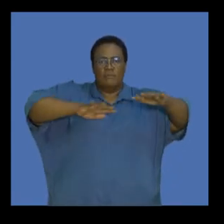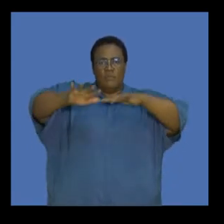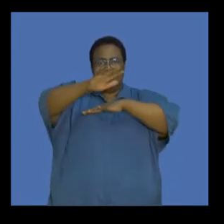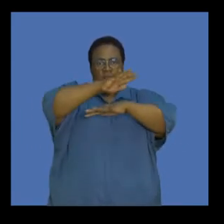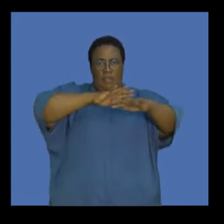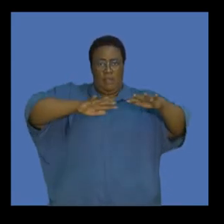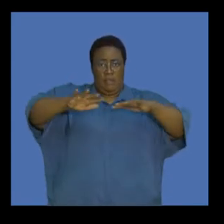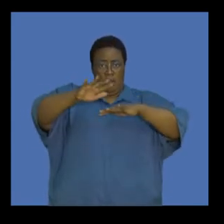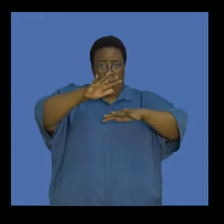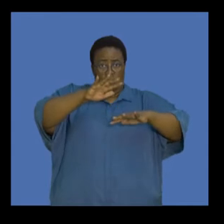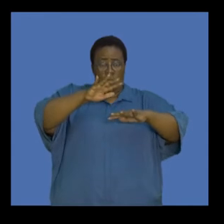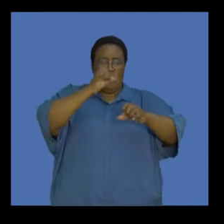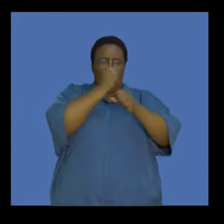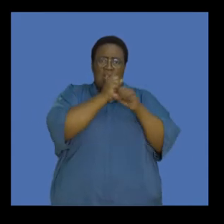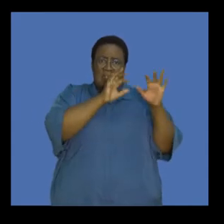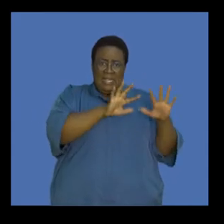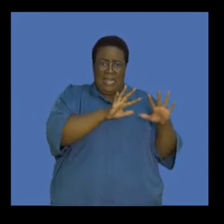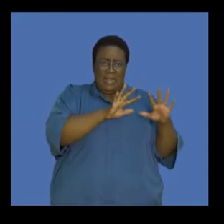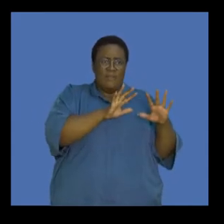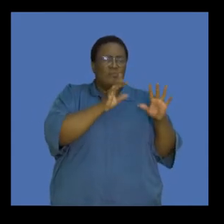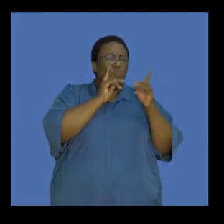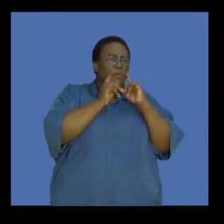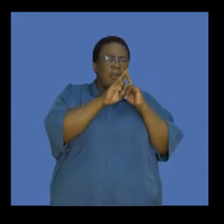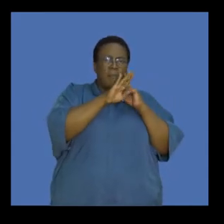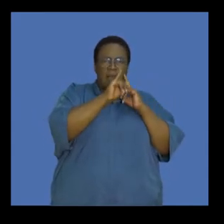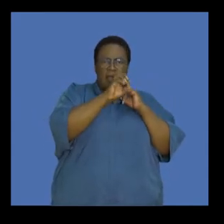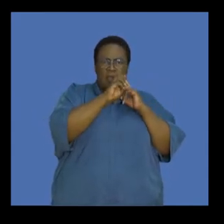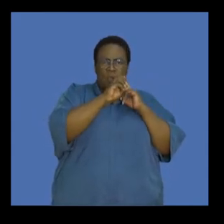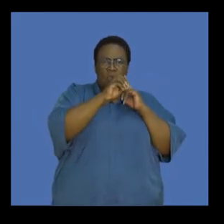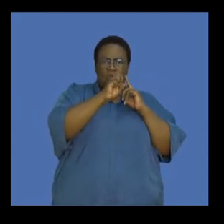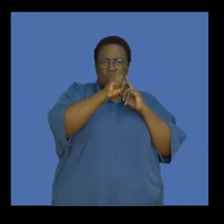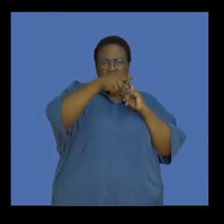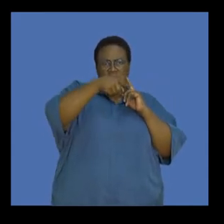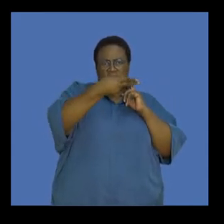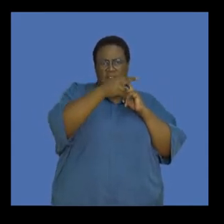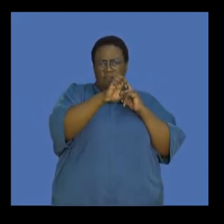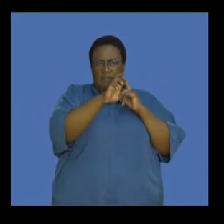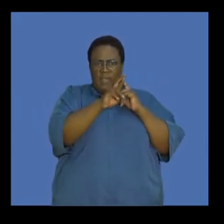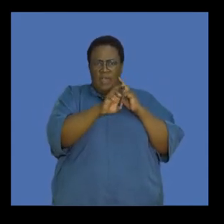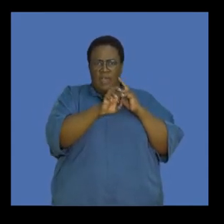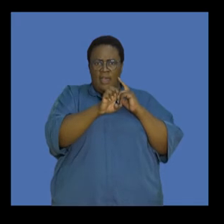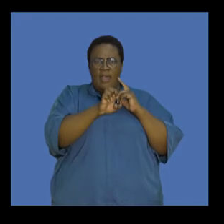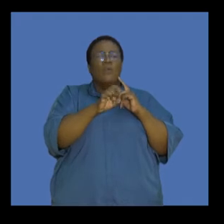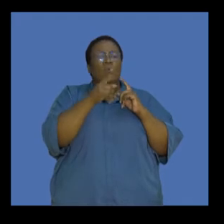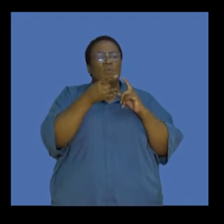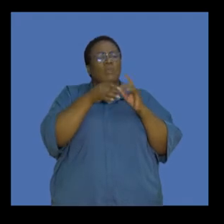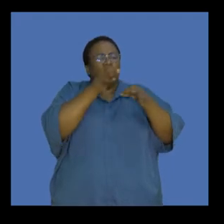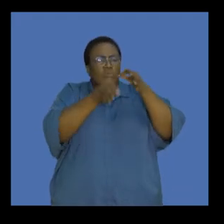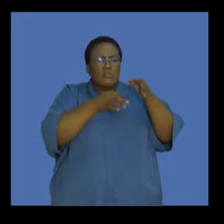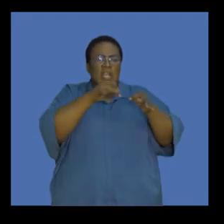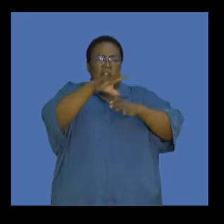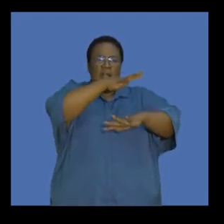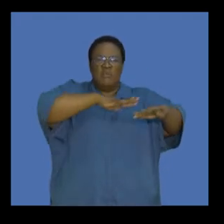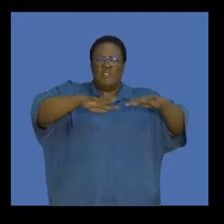And if you go back to grade 10, when we looked at biomes and we looked at biosphere, we spend a lot of time looking at atmosphere and what makes up the